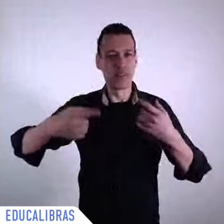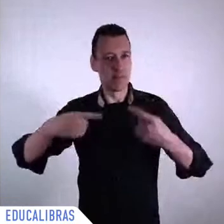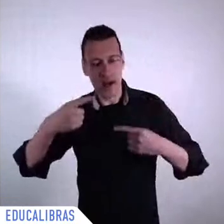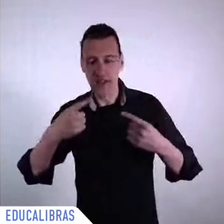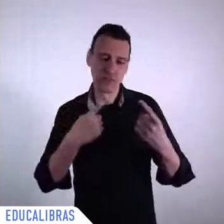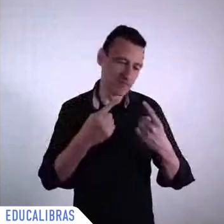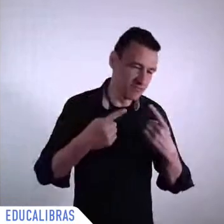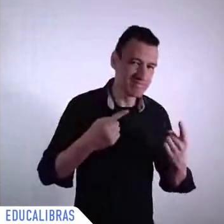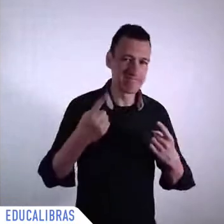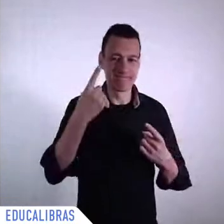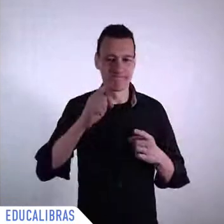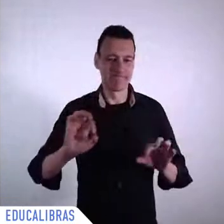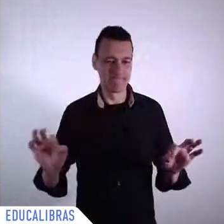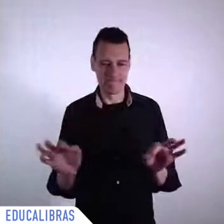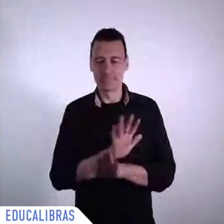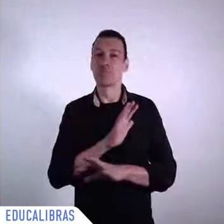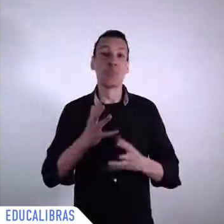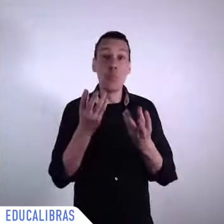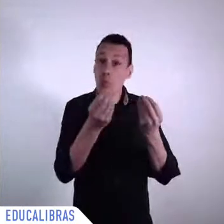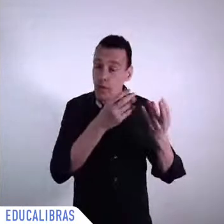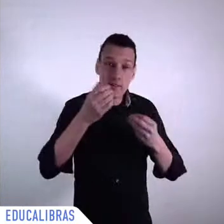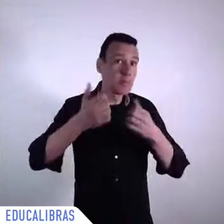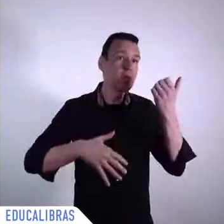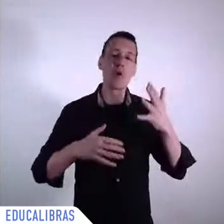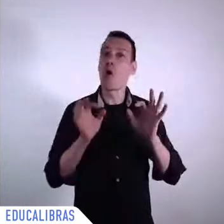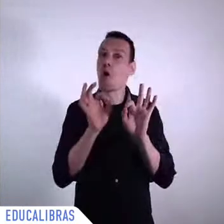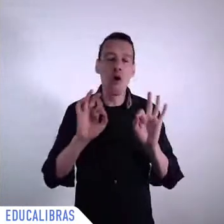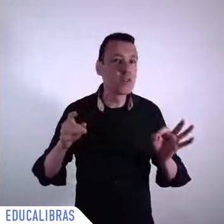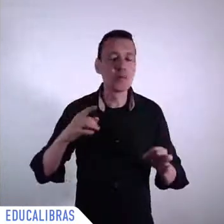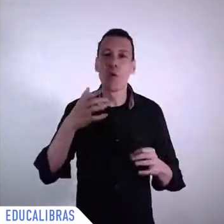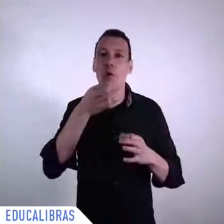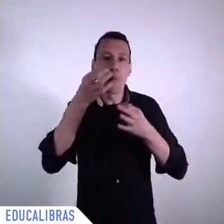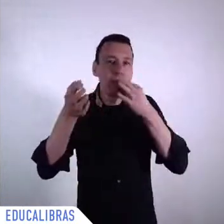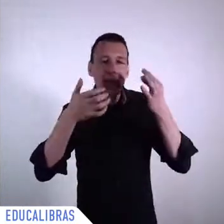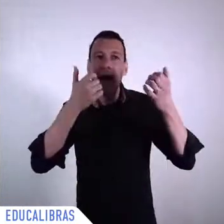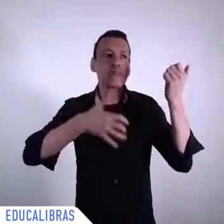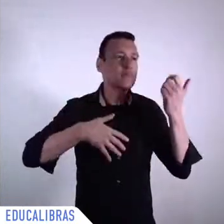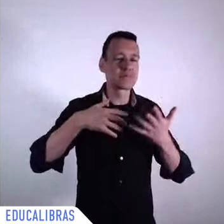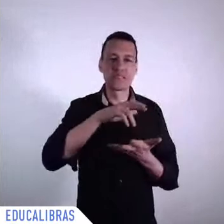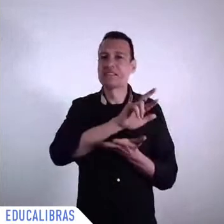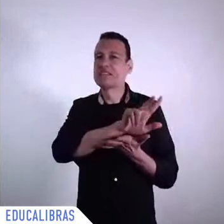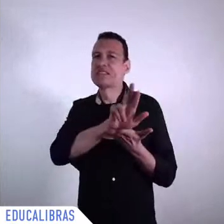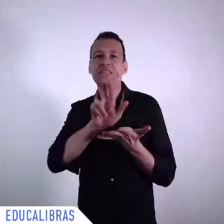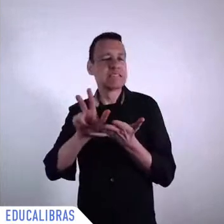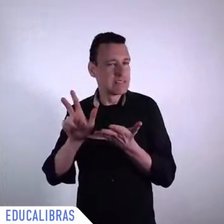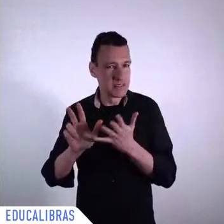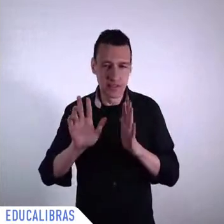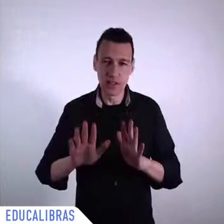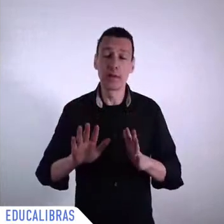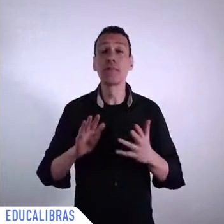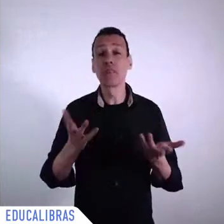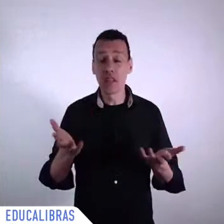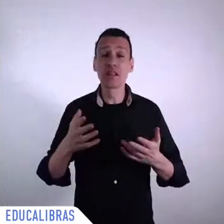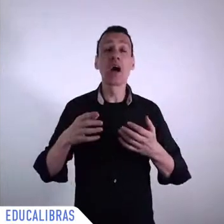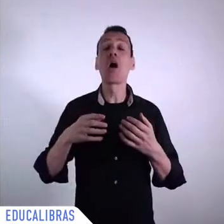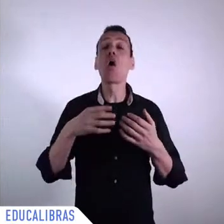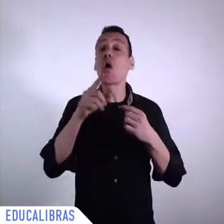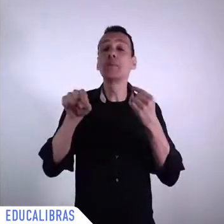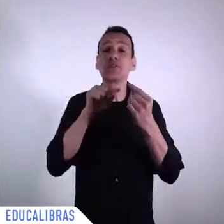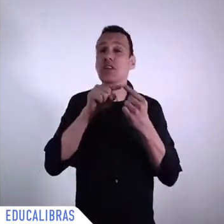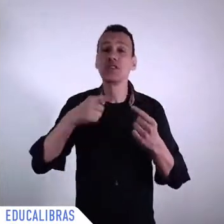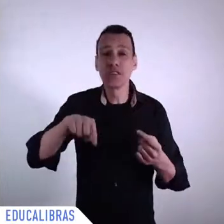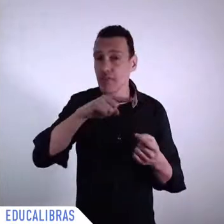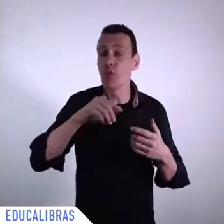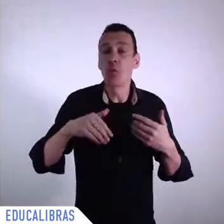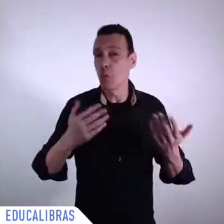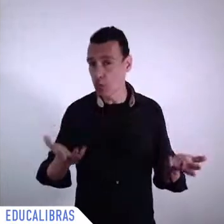the darkest of times there is room for limited reasonable pragmatic optimism and